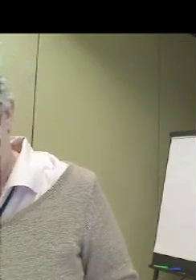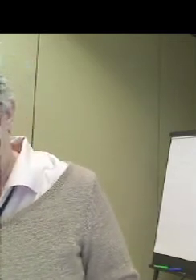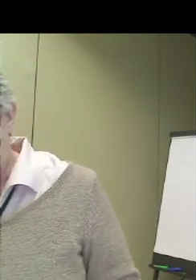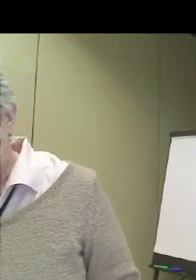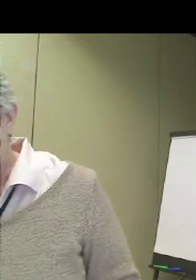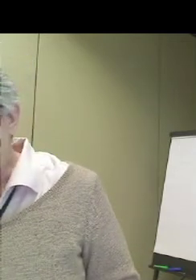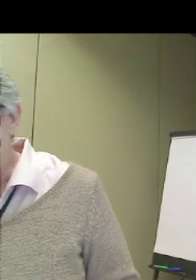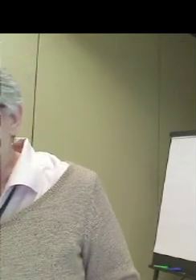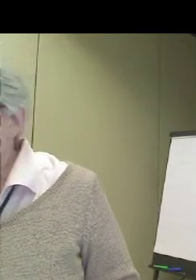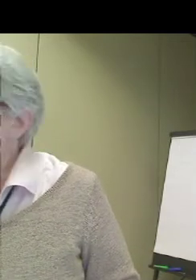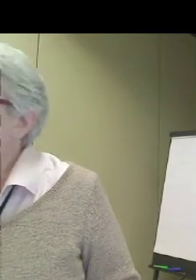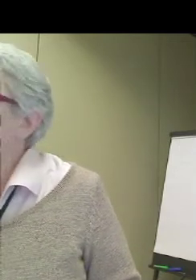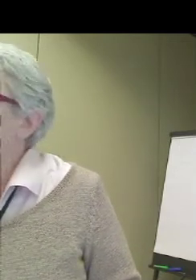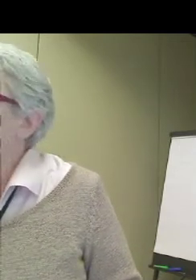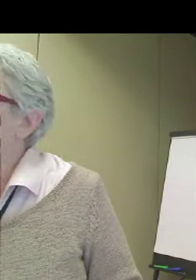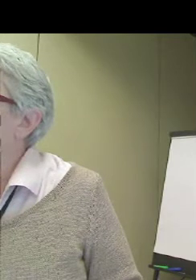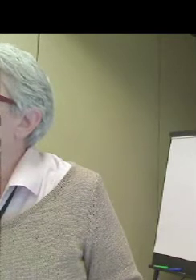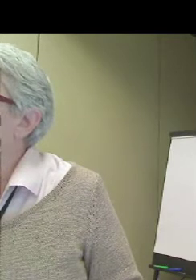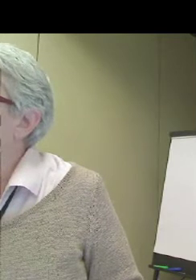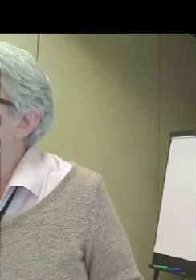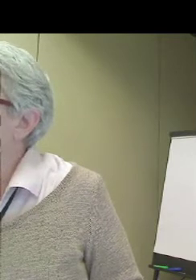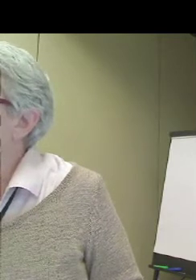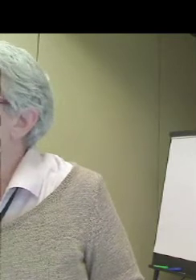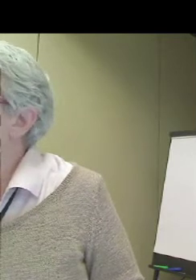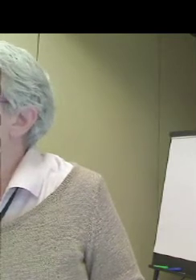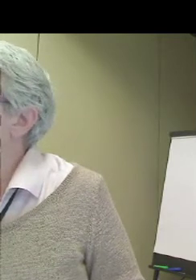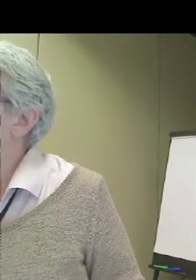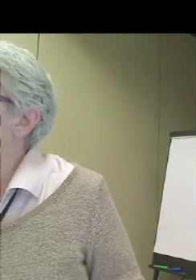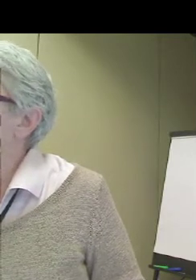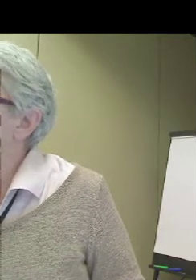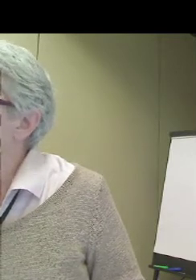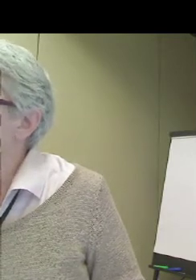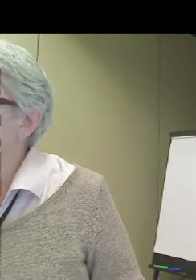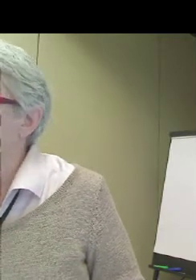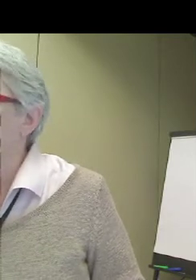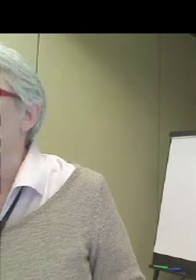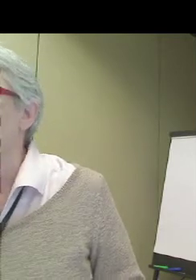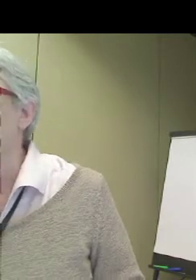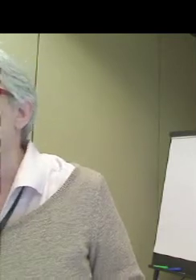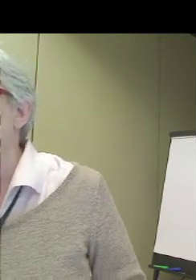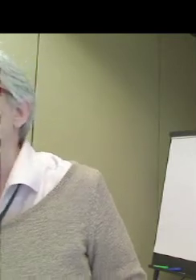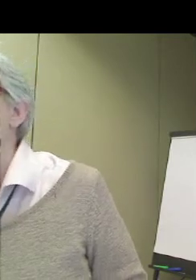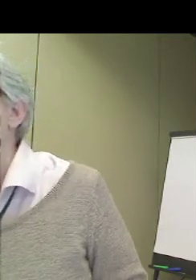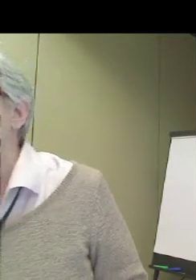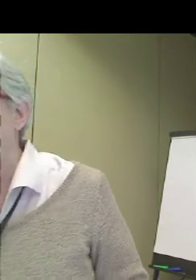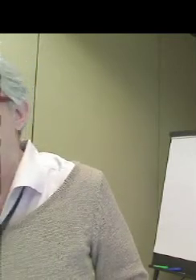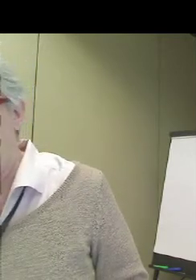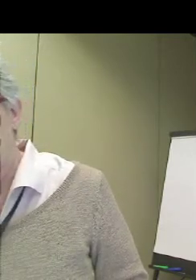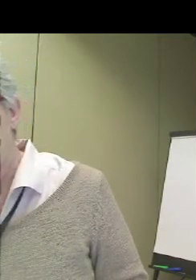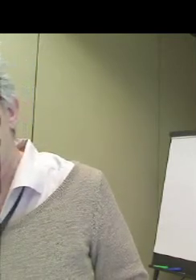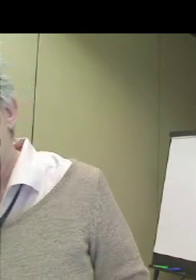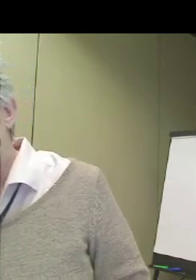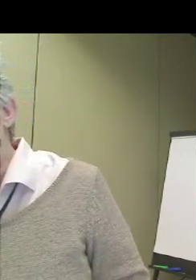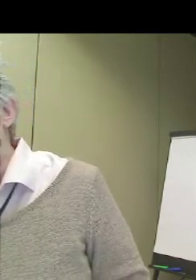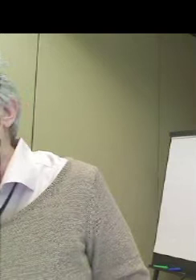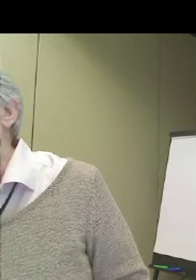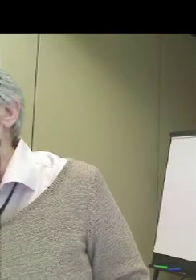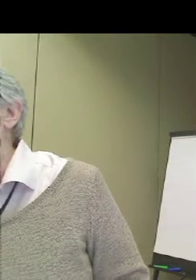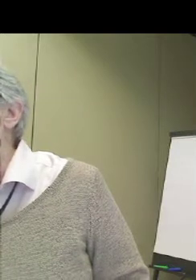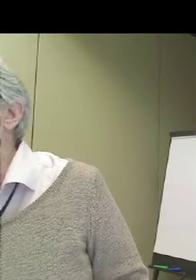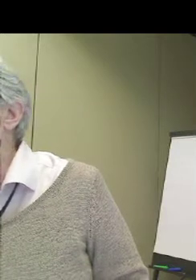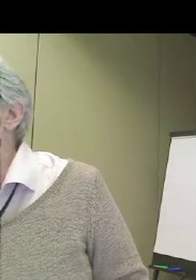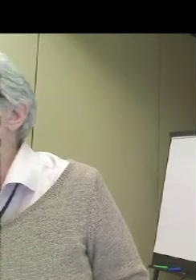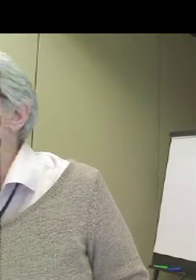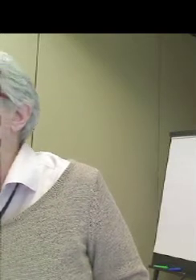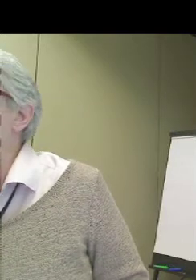participate. We held the training, much as we do for our docents, which was intensive. It was 16 hours. We